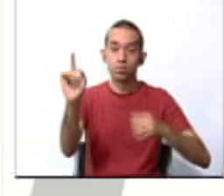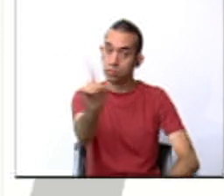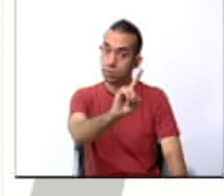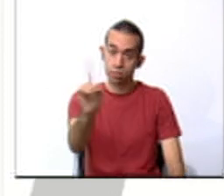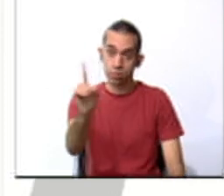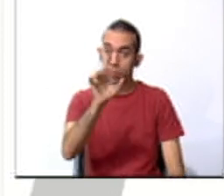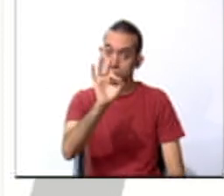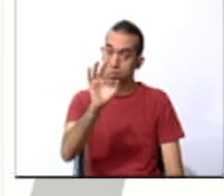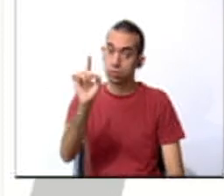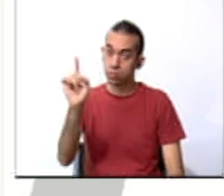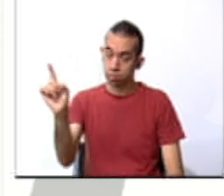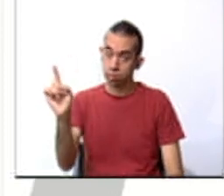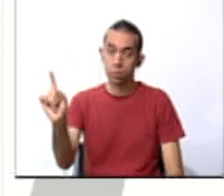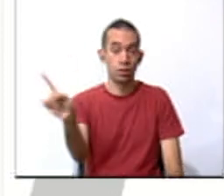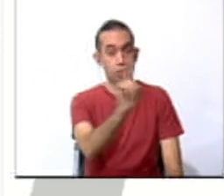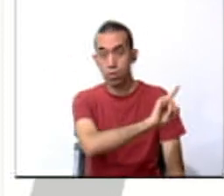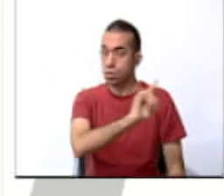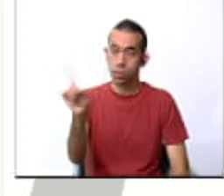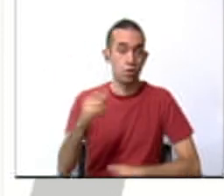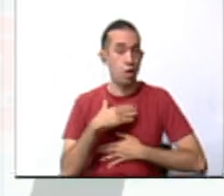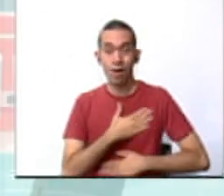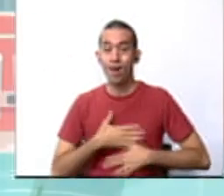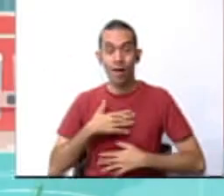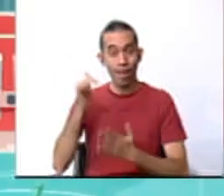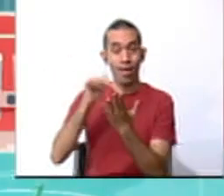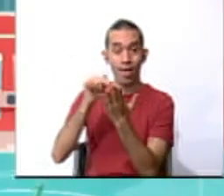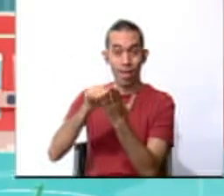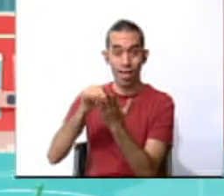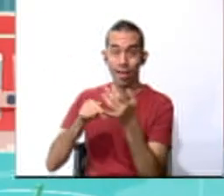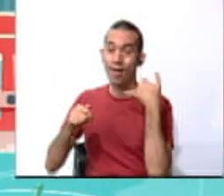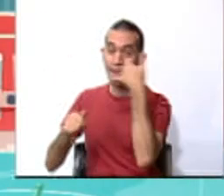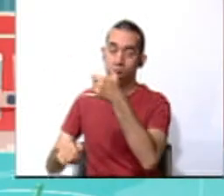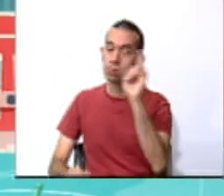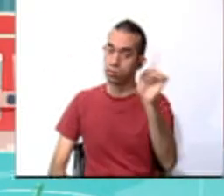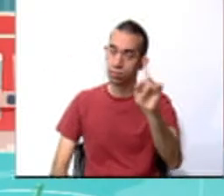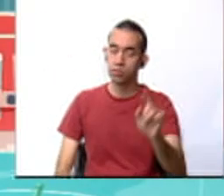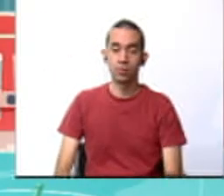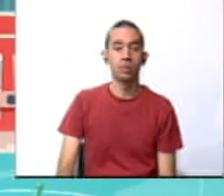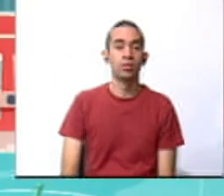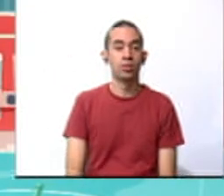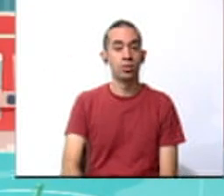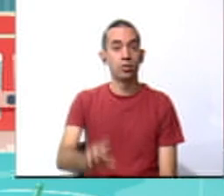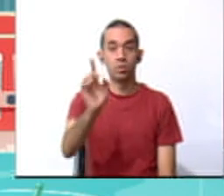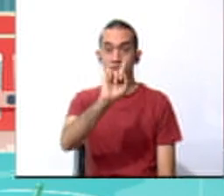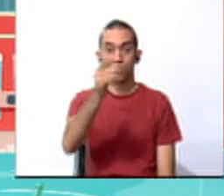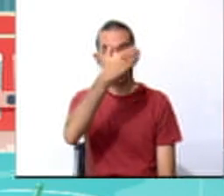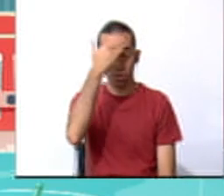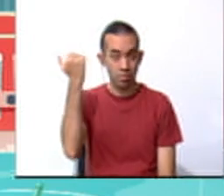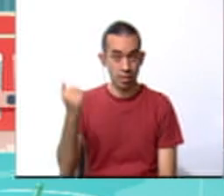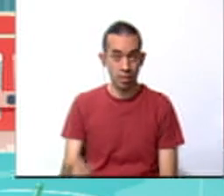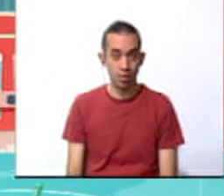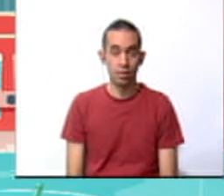The 911 is not for fun. Okay. Don't forget that. And